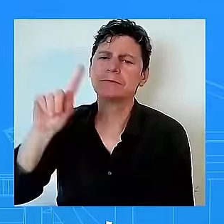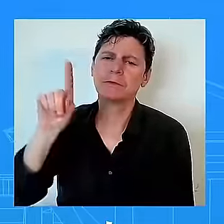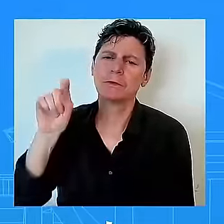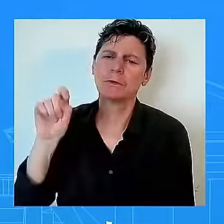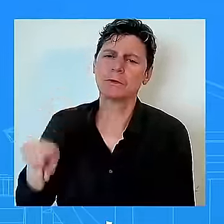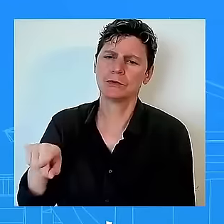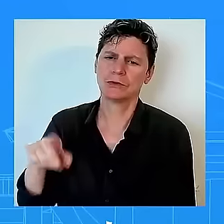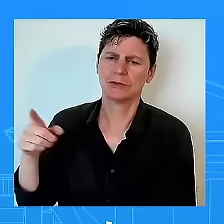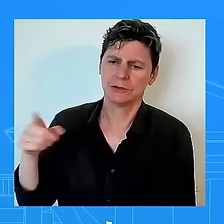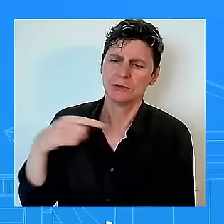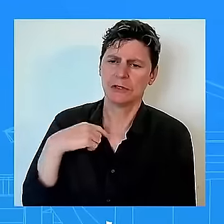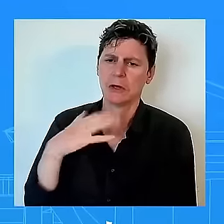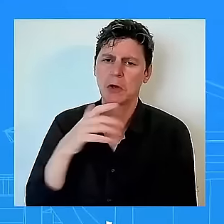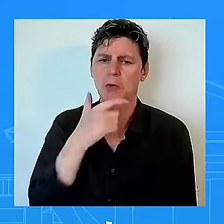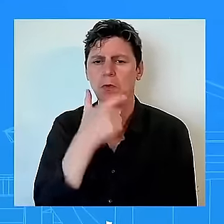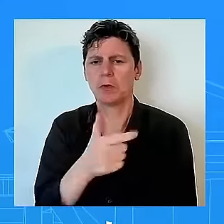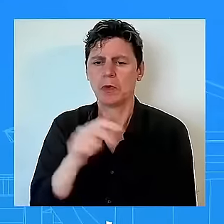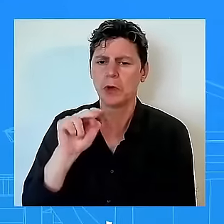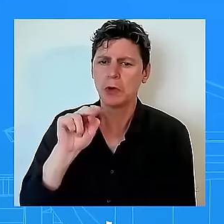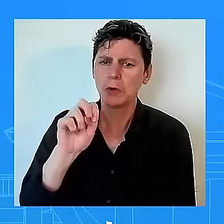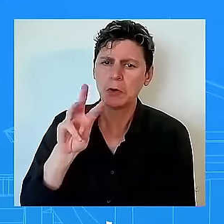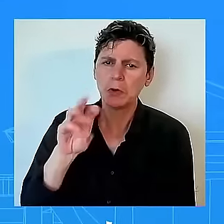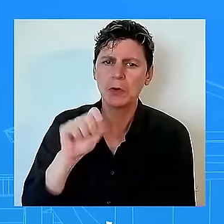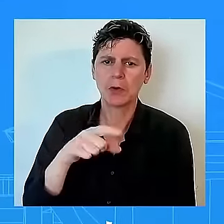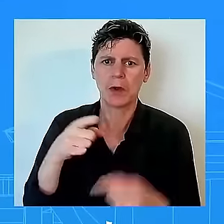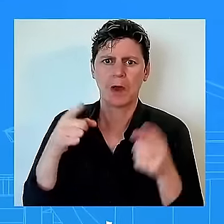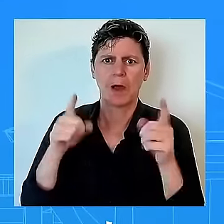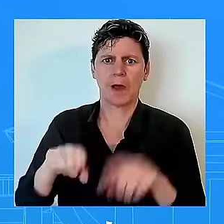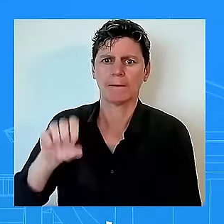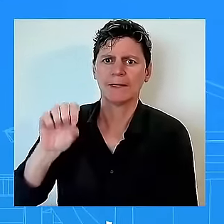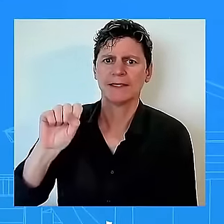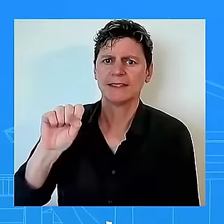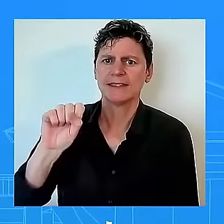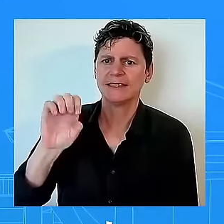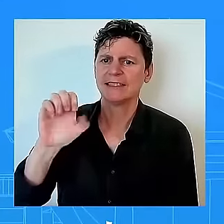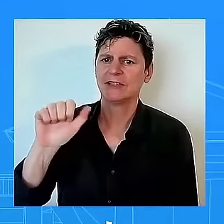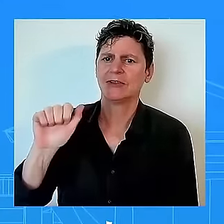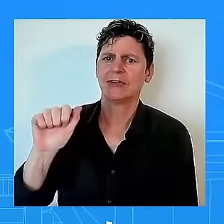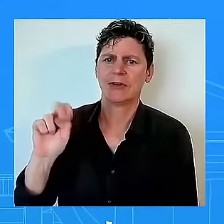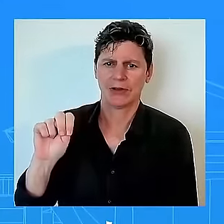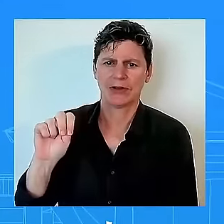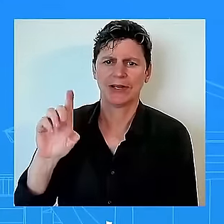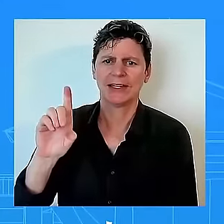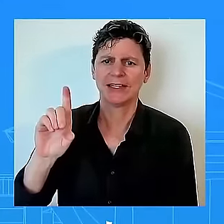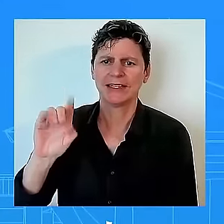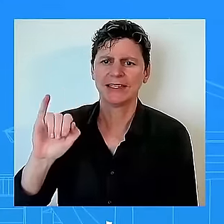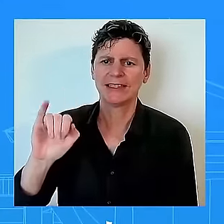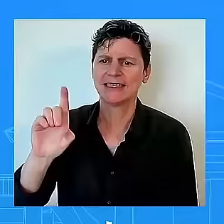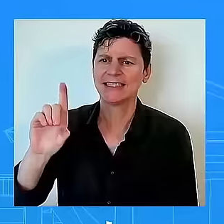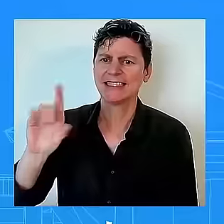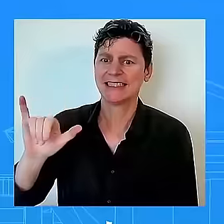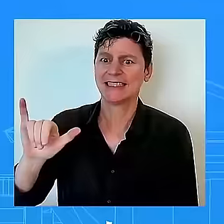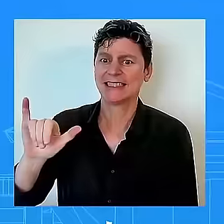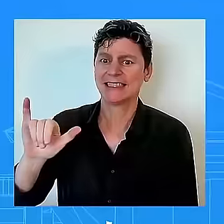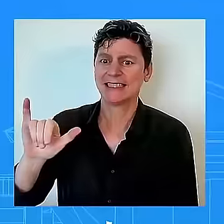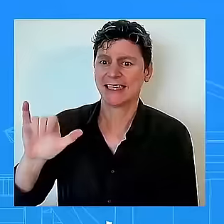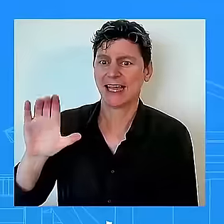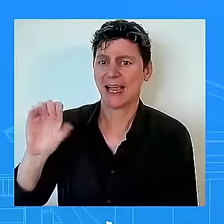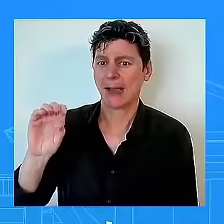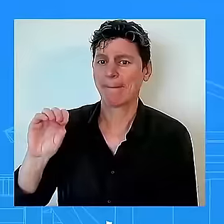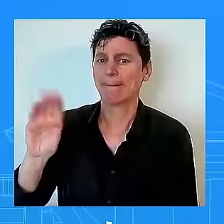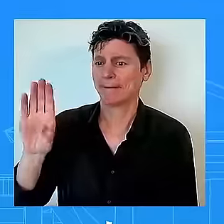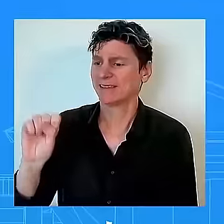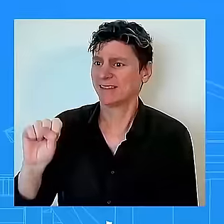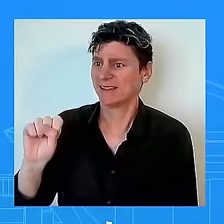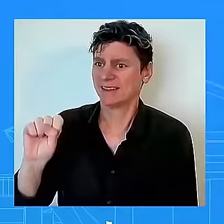that said he has been very political in the past he has